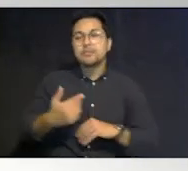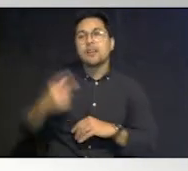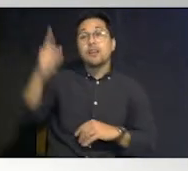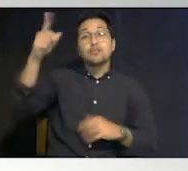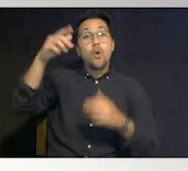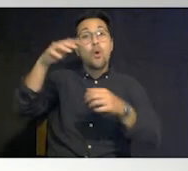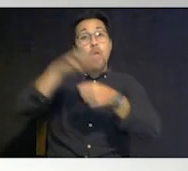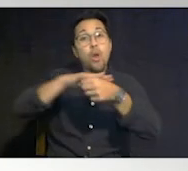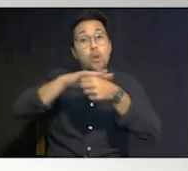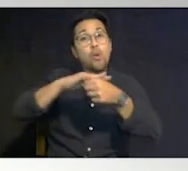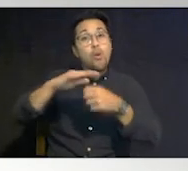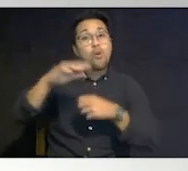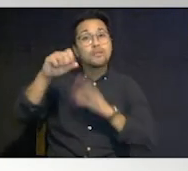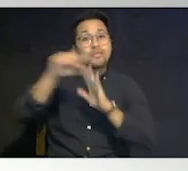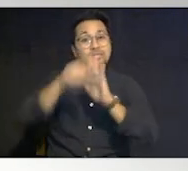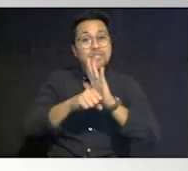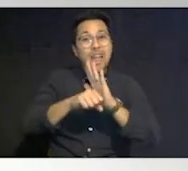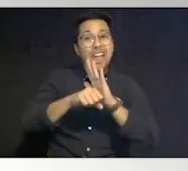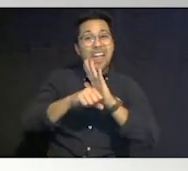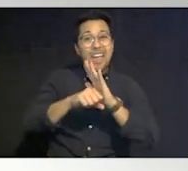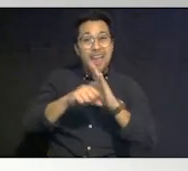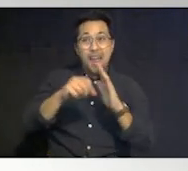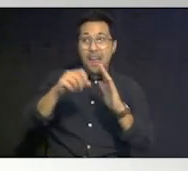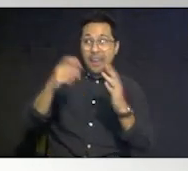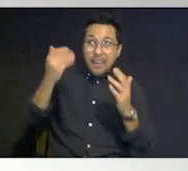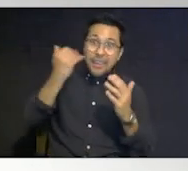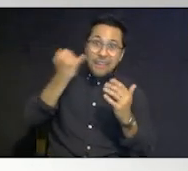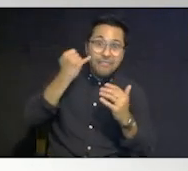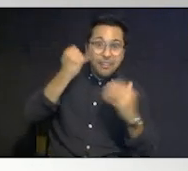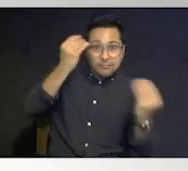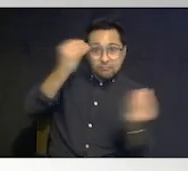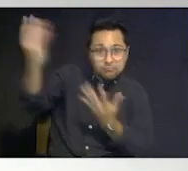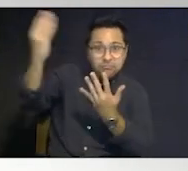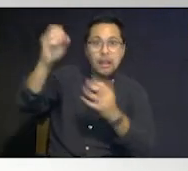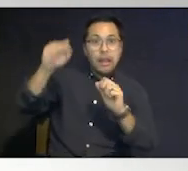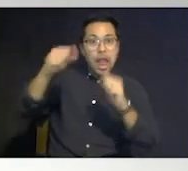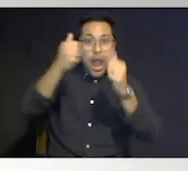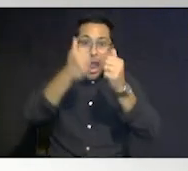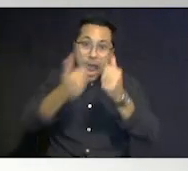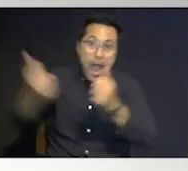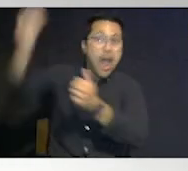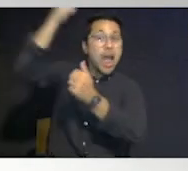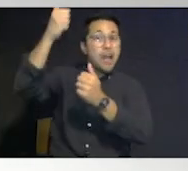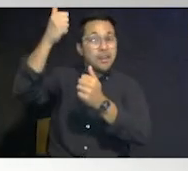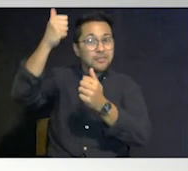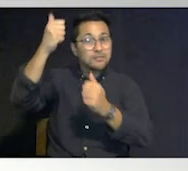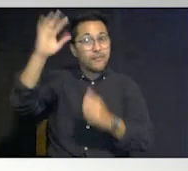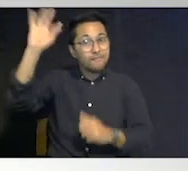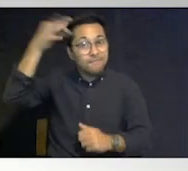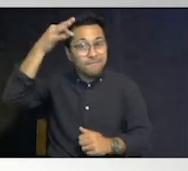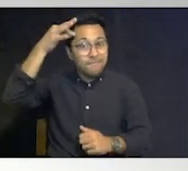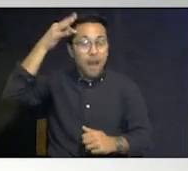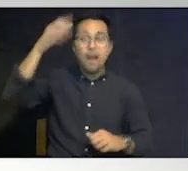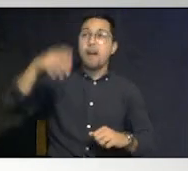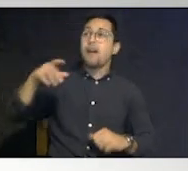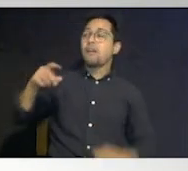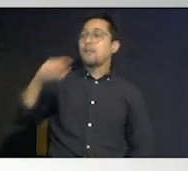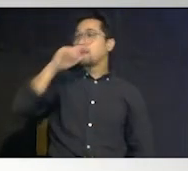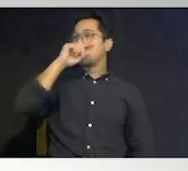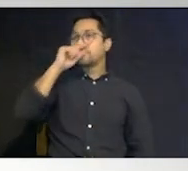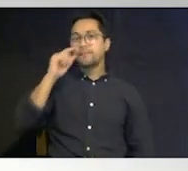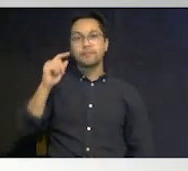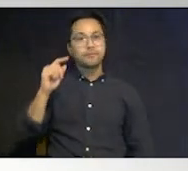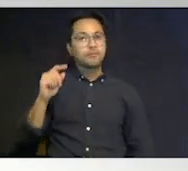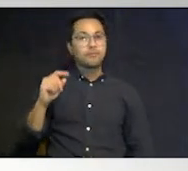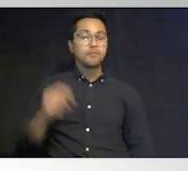and request that disasters be declared the state government can also issue emergency orders to to address needs of